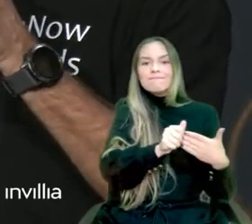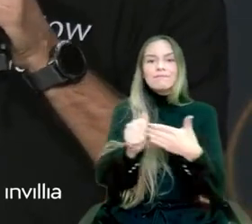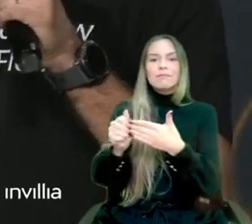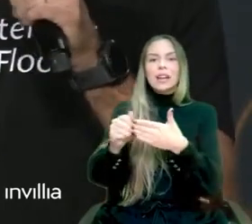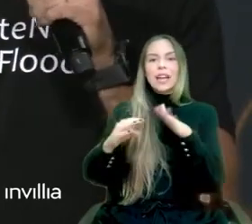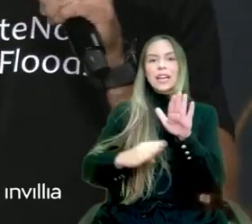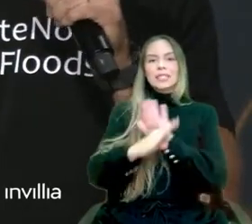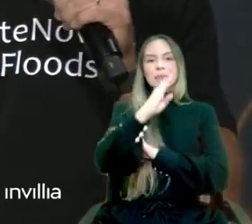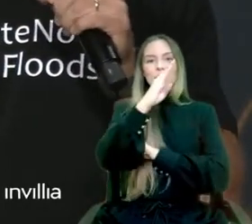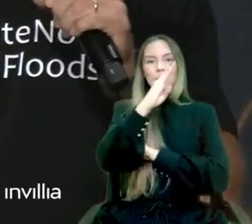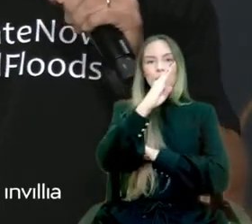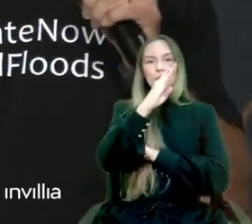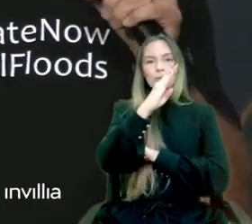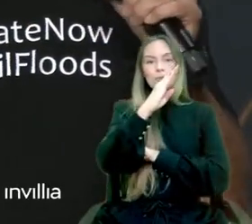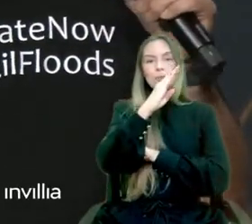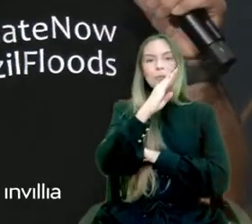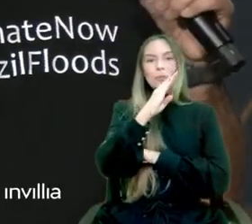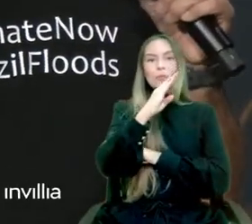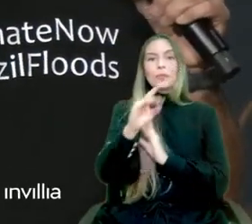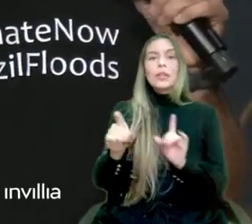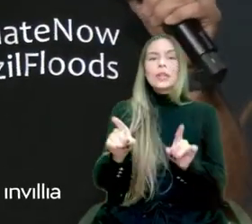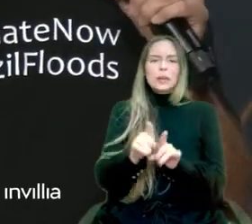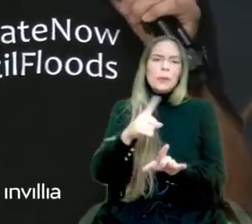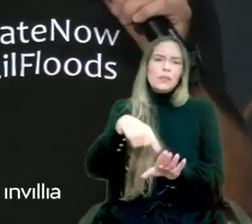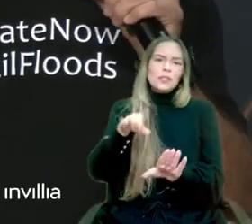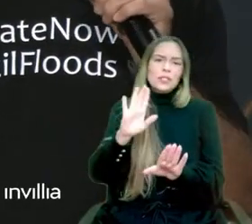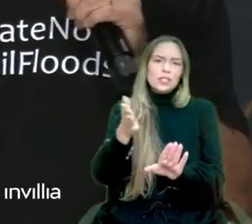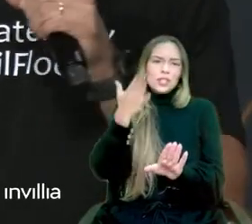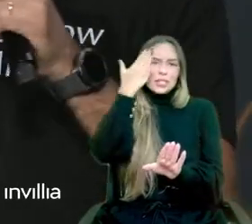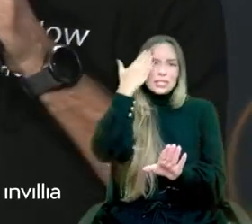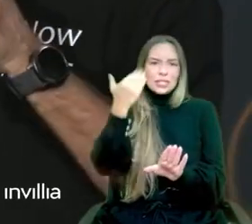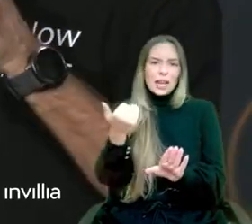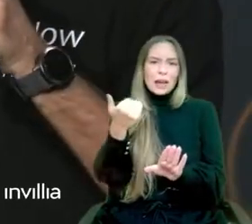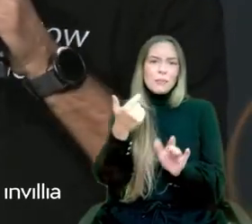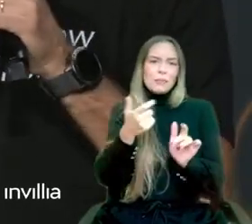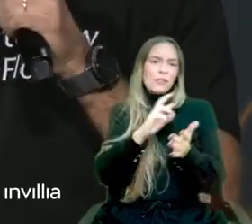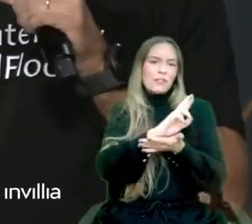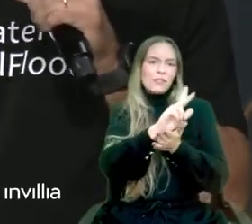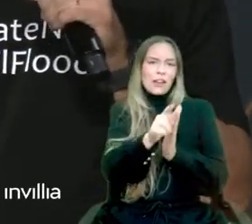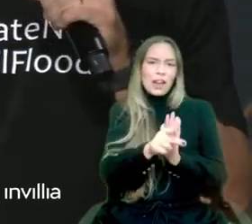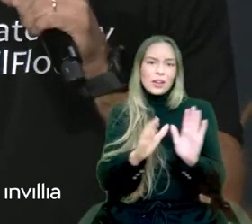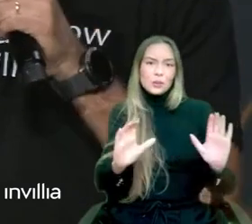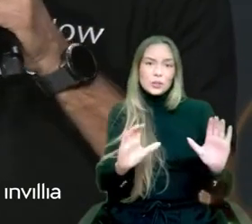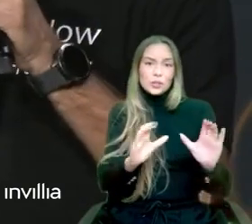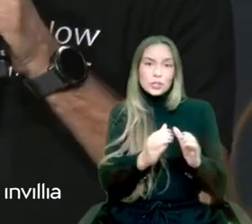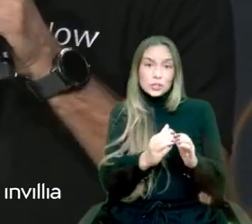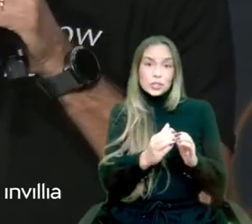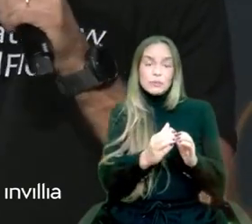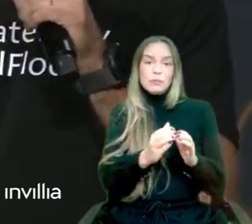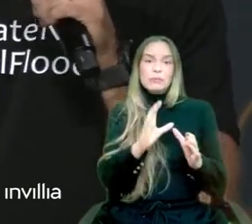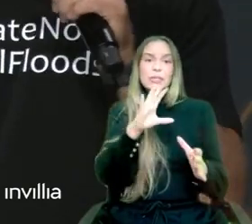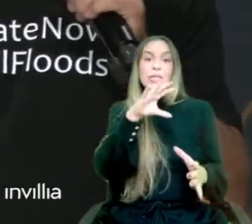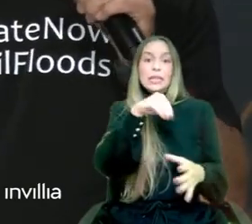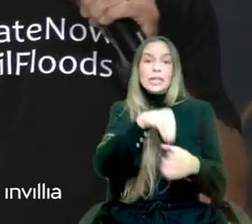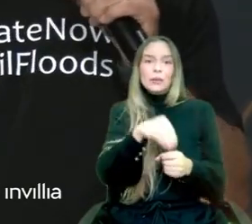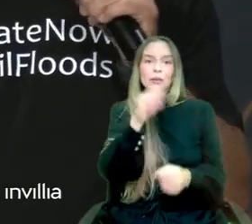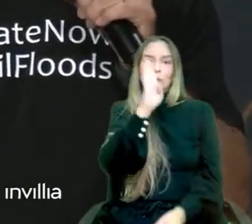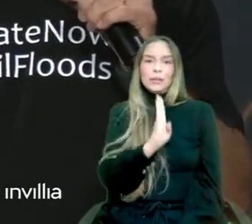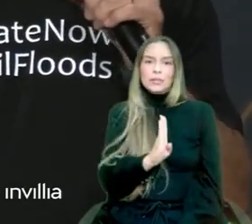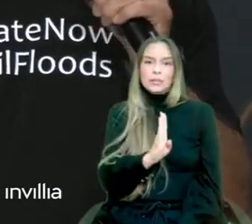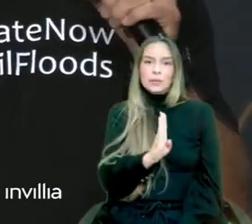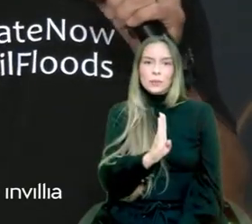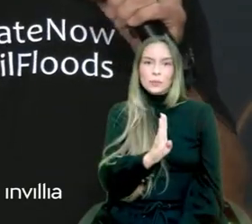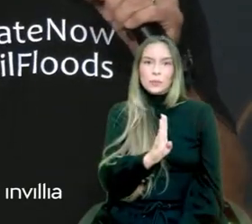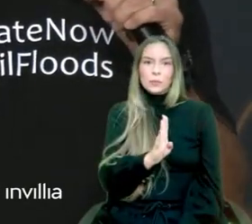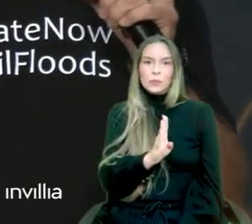As most of you know, many of our teams are based in Brazil. Roughly, 1,000 of them